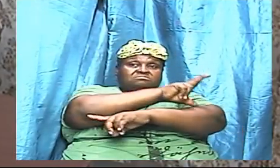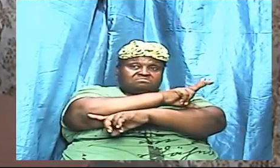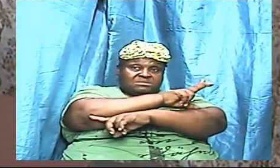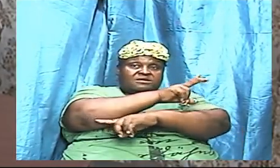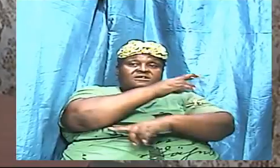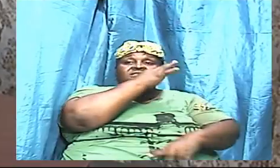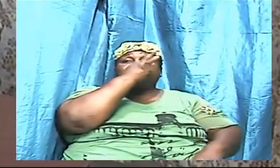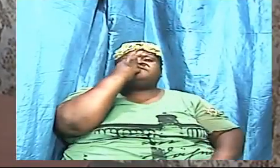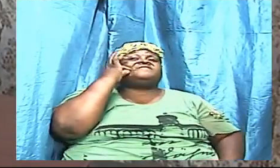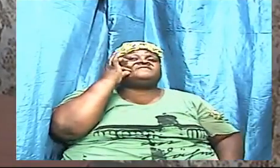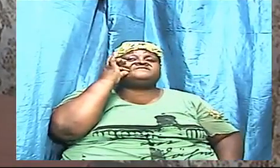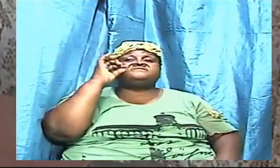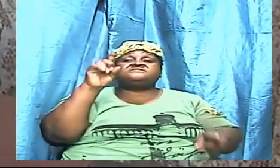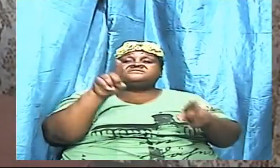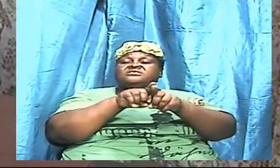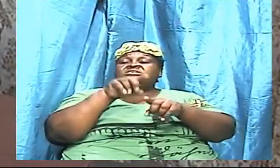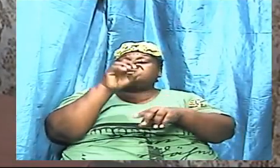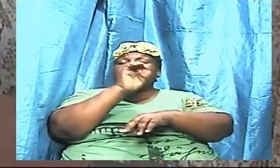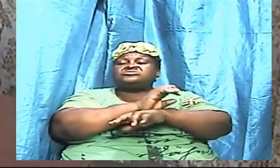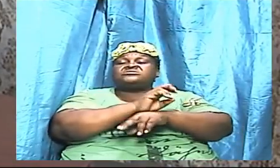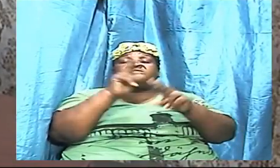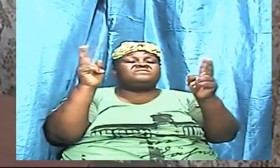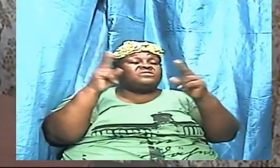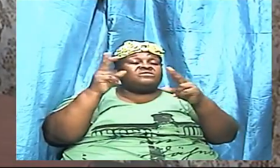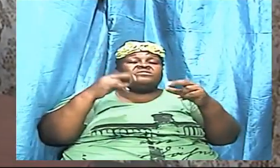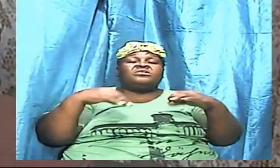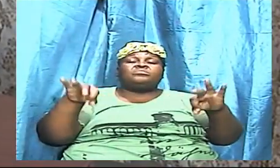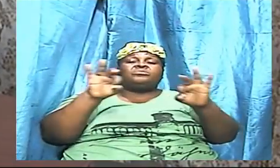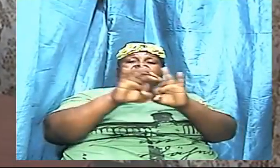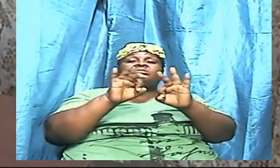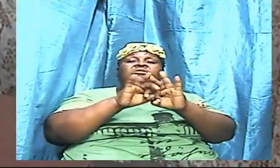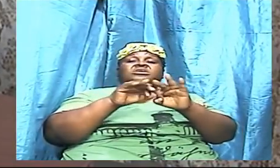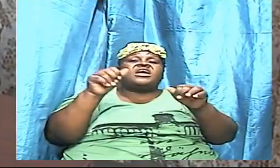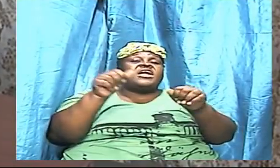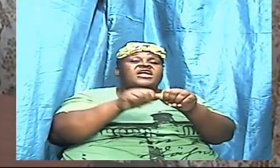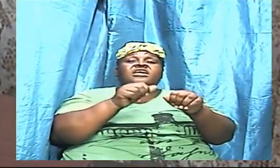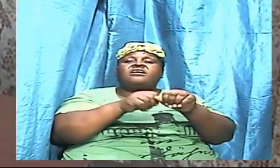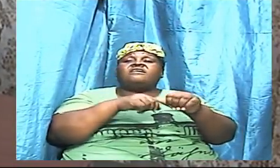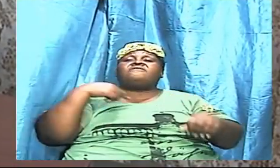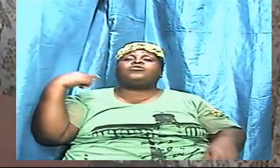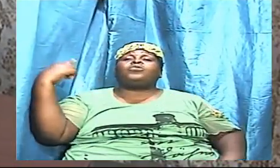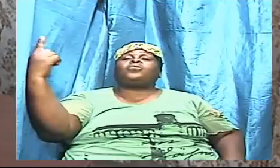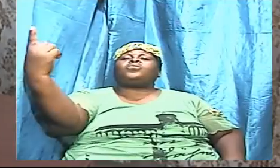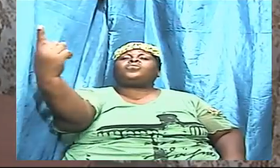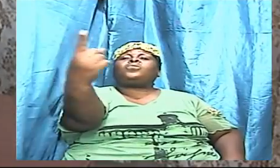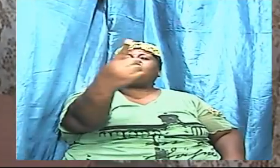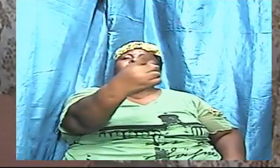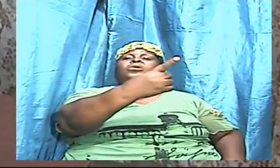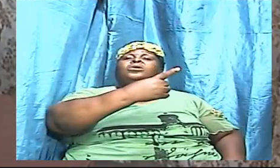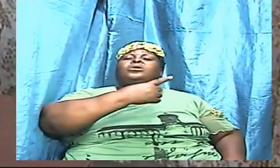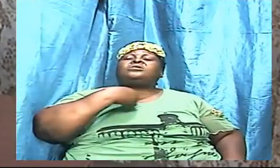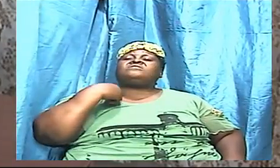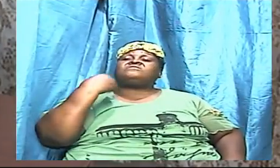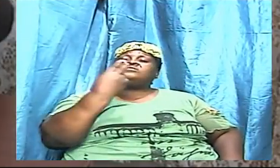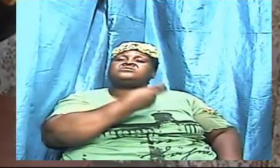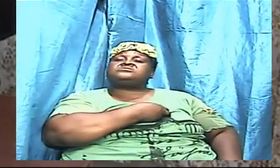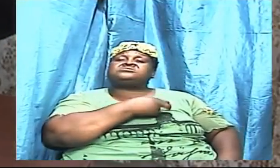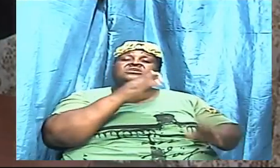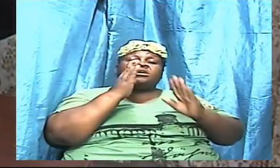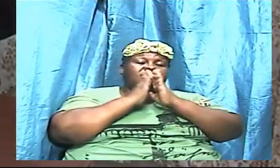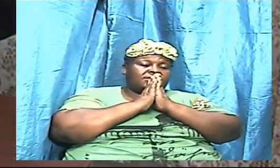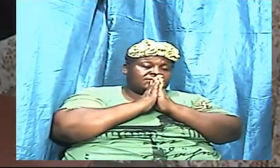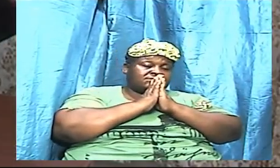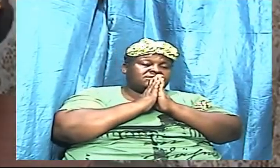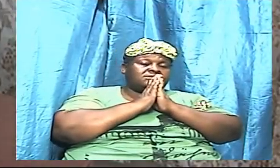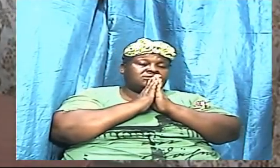very important brothers and sisters every one of us i am asking to